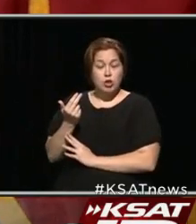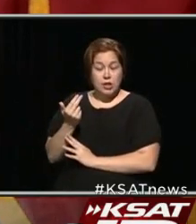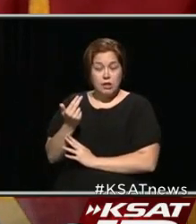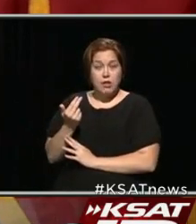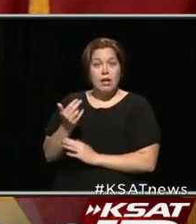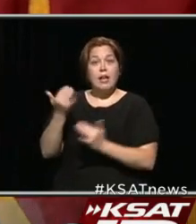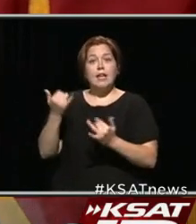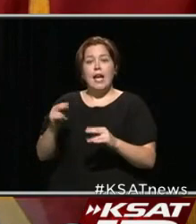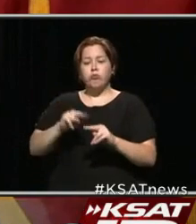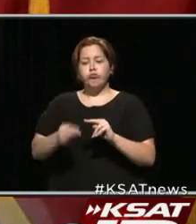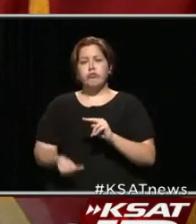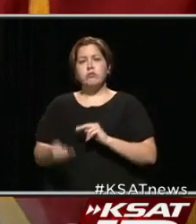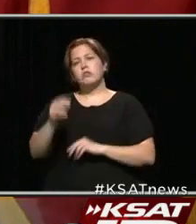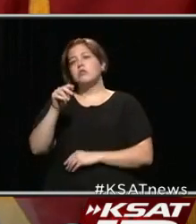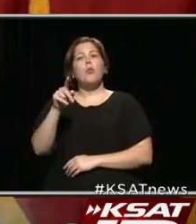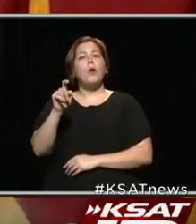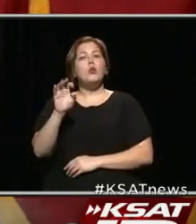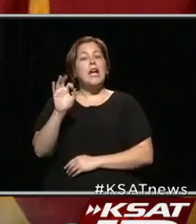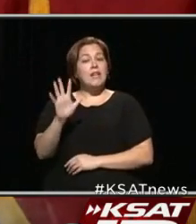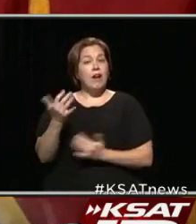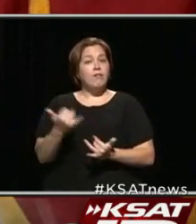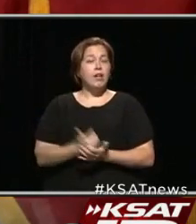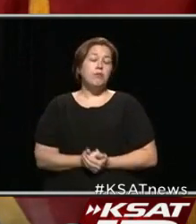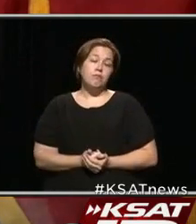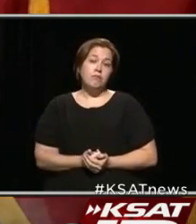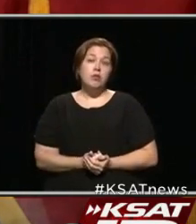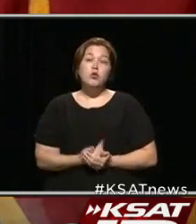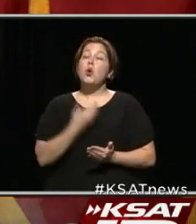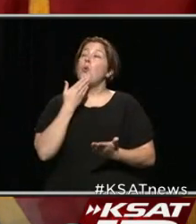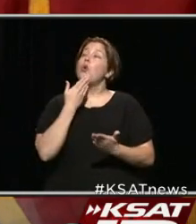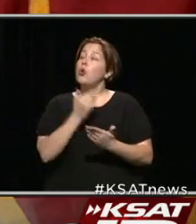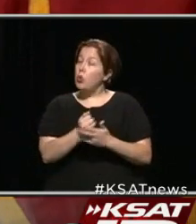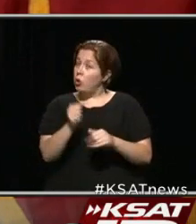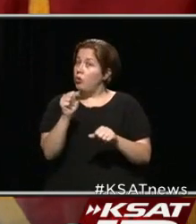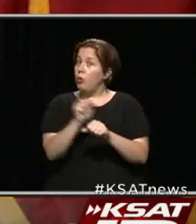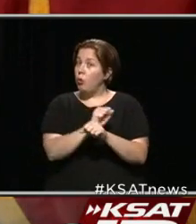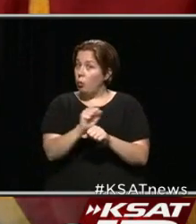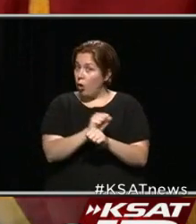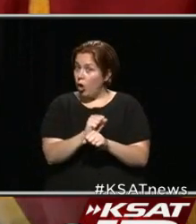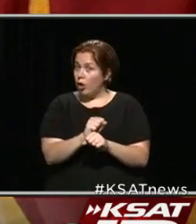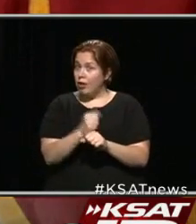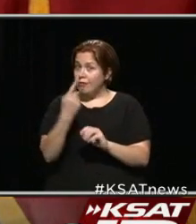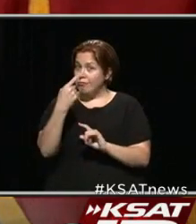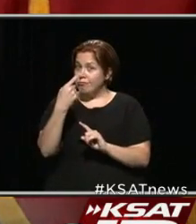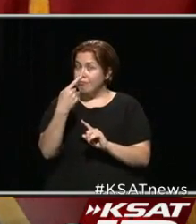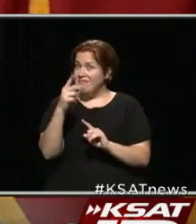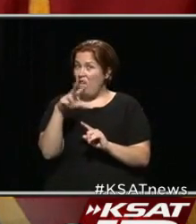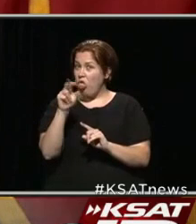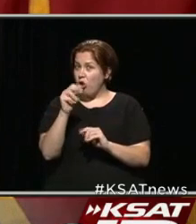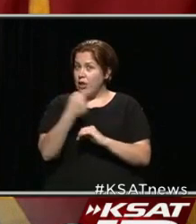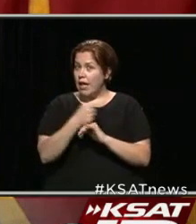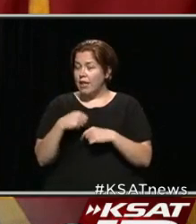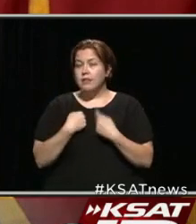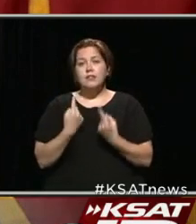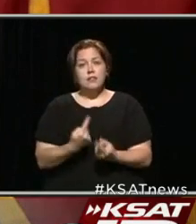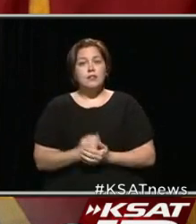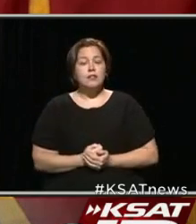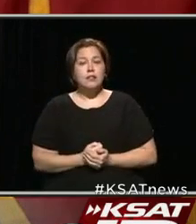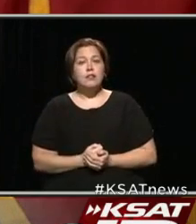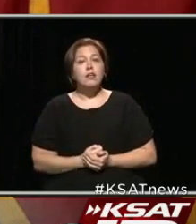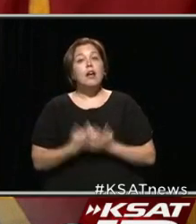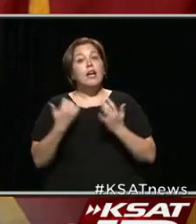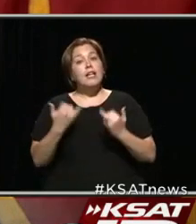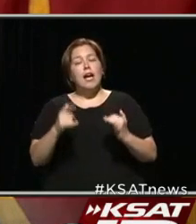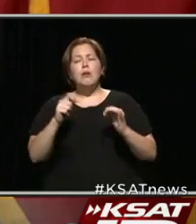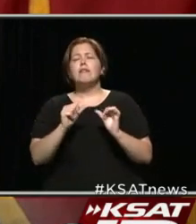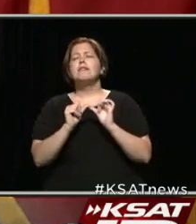and we're down to 195. So, a lot of good work in the last 30 days. We now